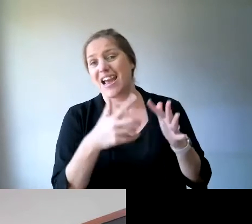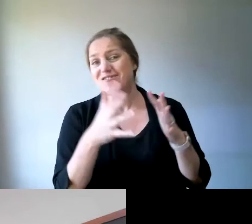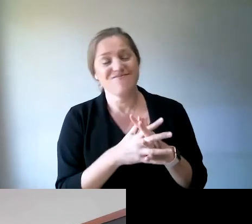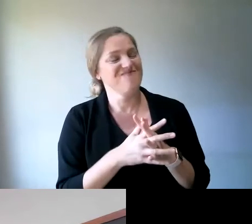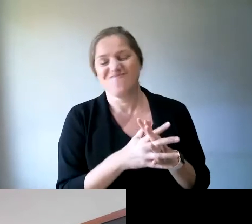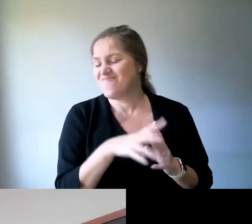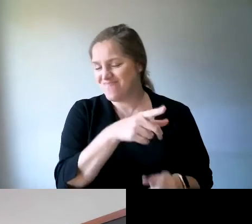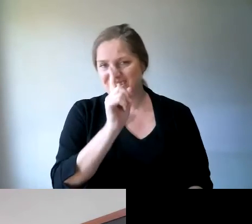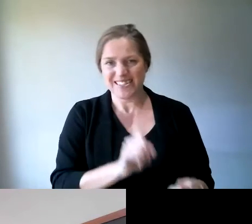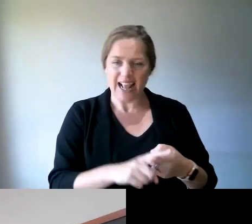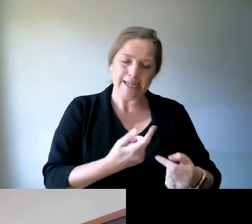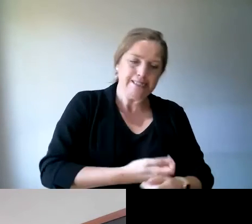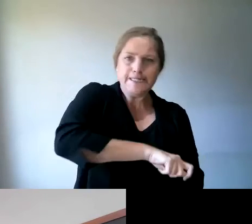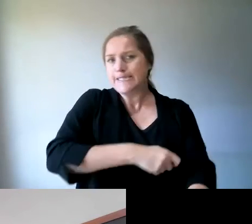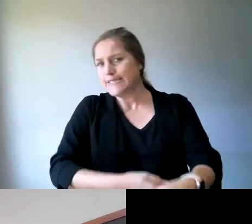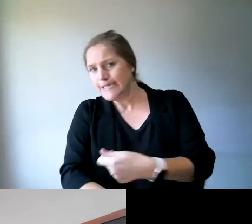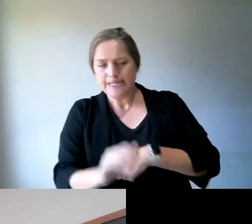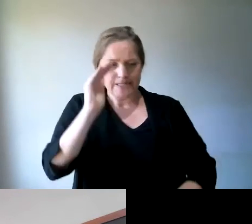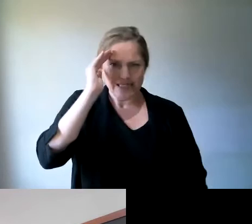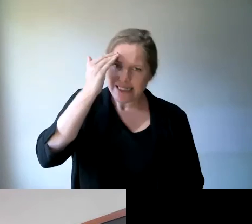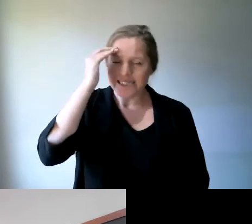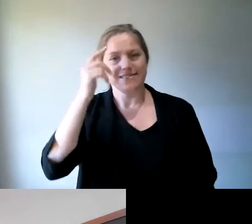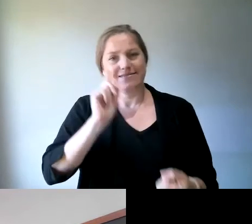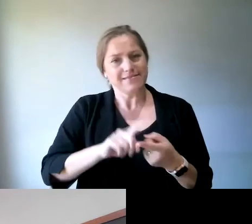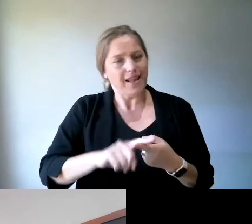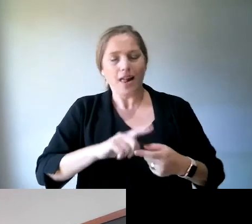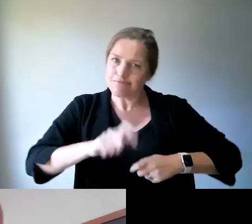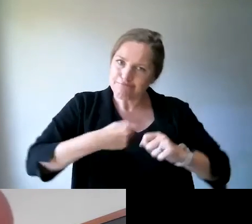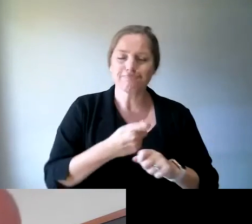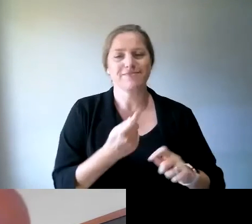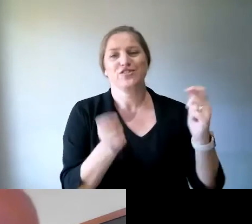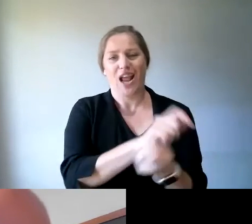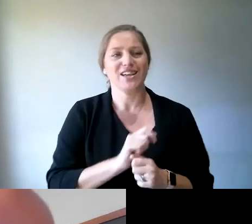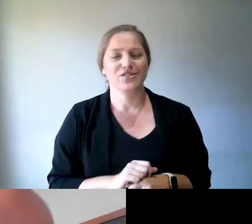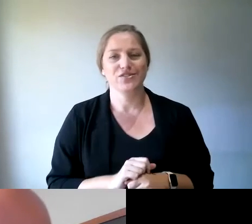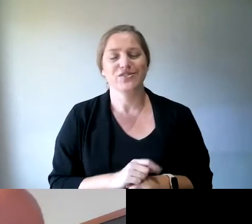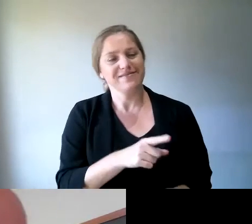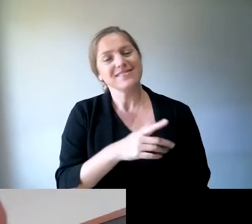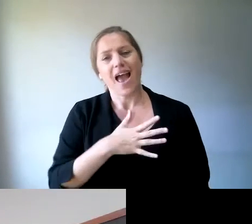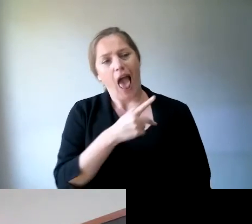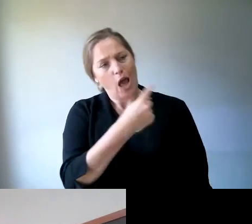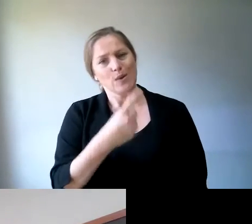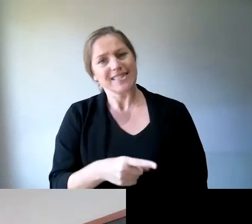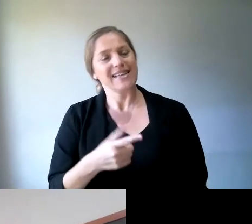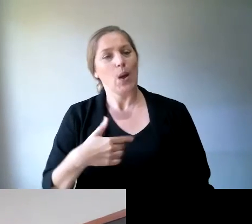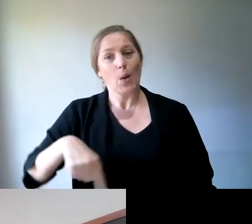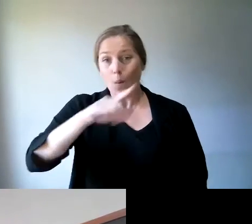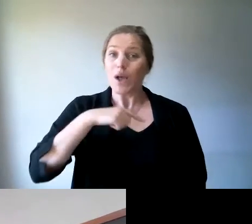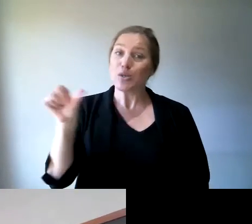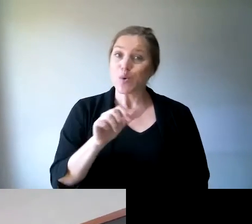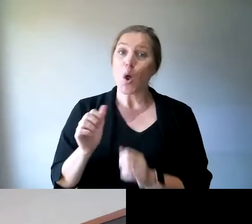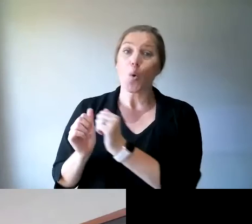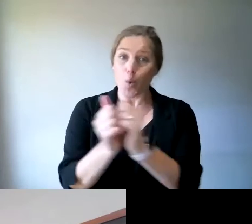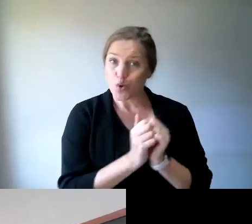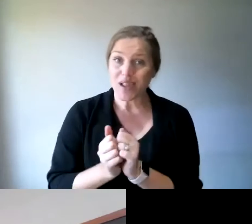involved, let's make it happen. The only way we're going to make it happen is if we work together. So is that the takeaway? That's it. And